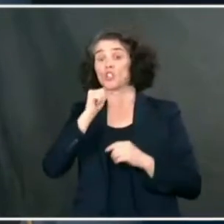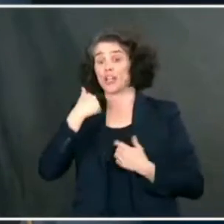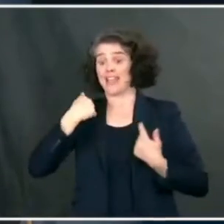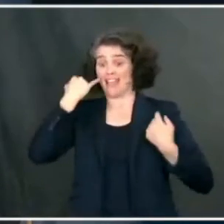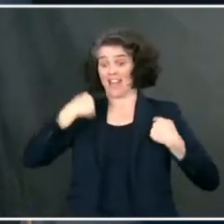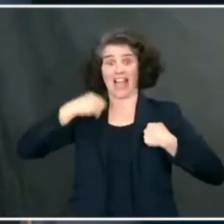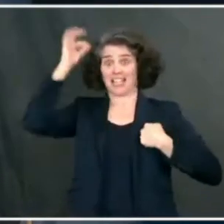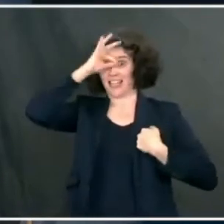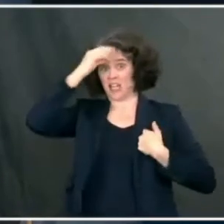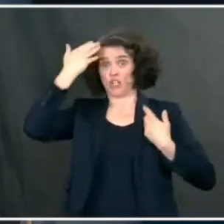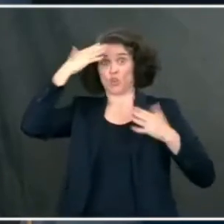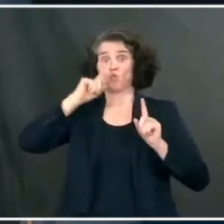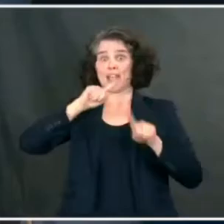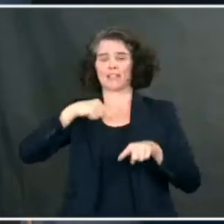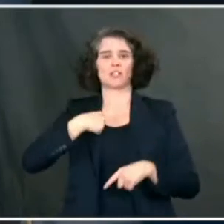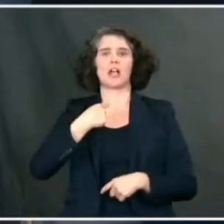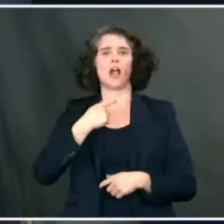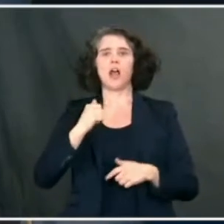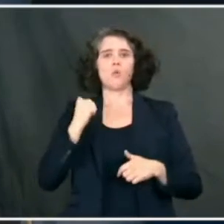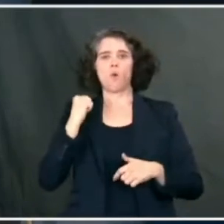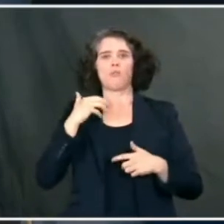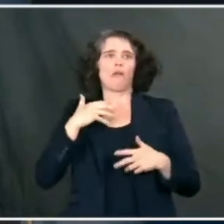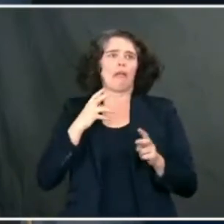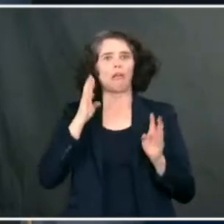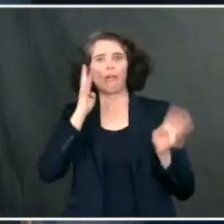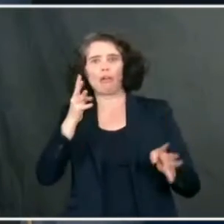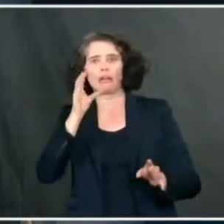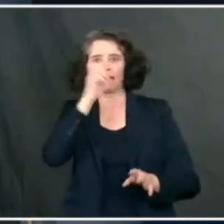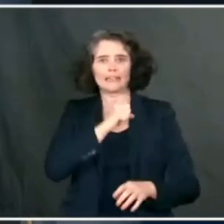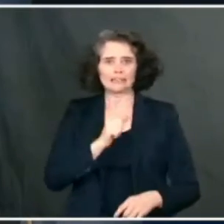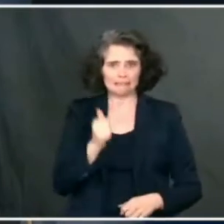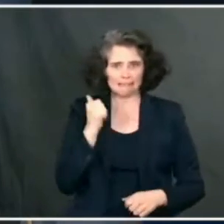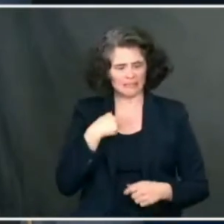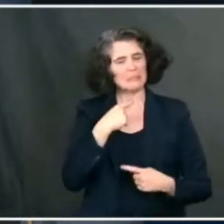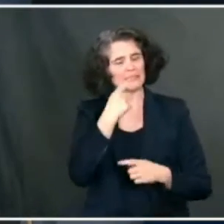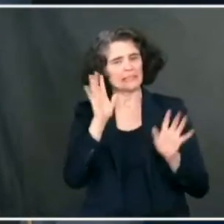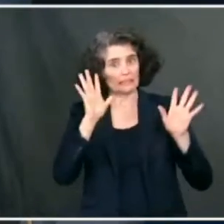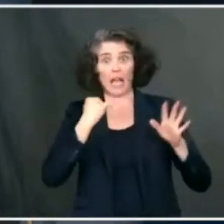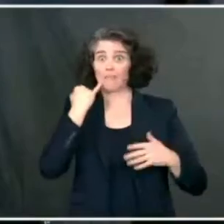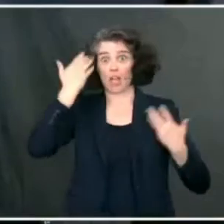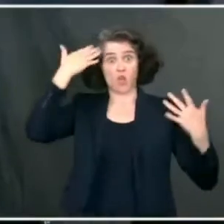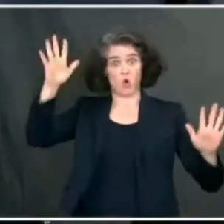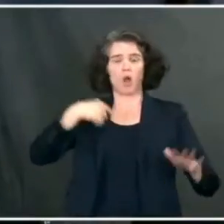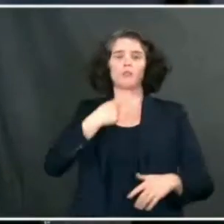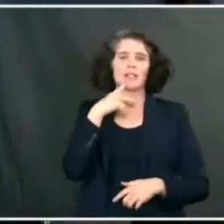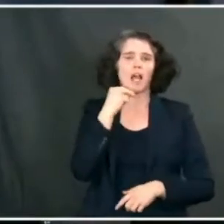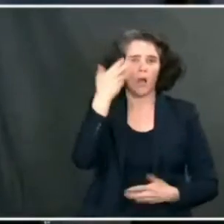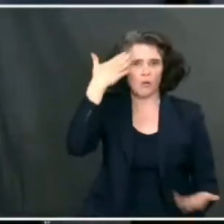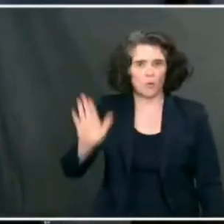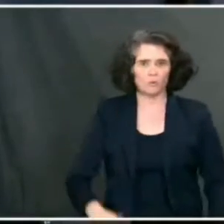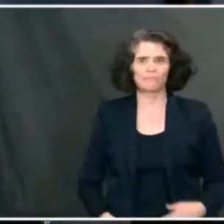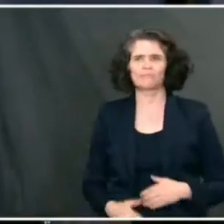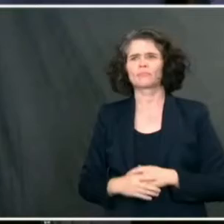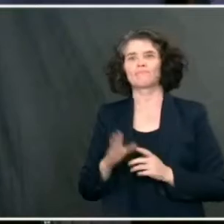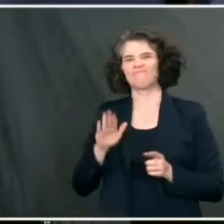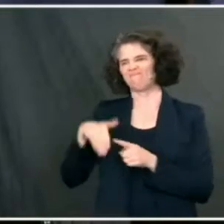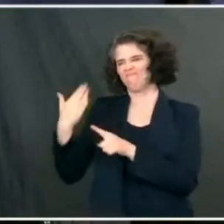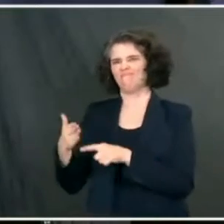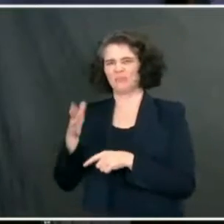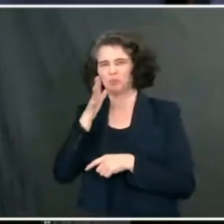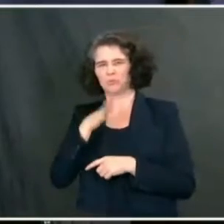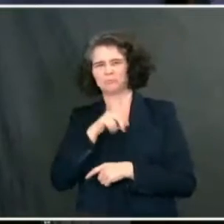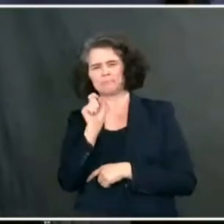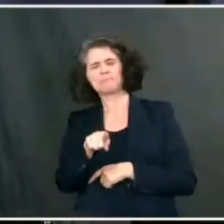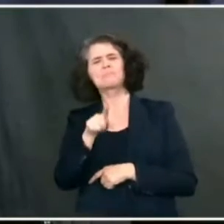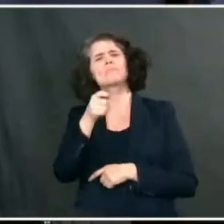Dr. Fauci, a couple of questions, if I might. I'd like to follow up with you on what you just said about this strain in